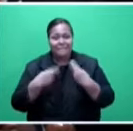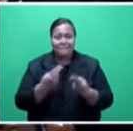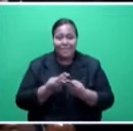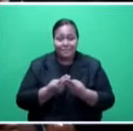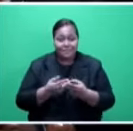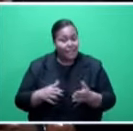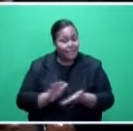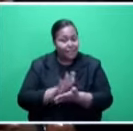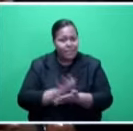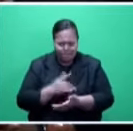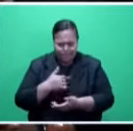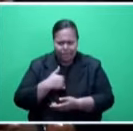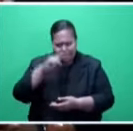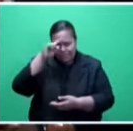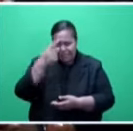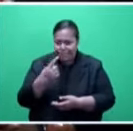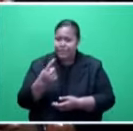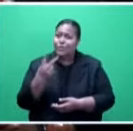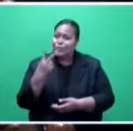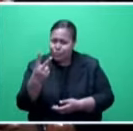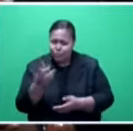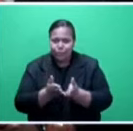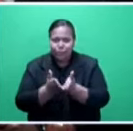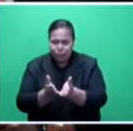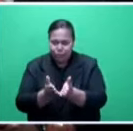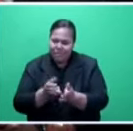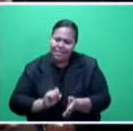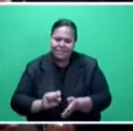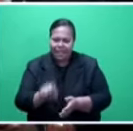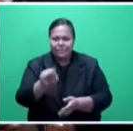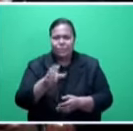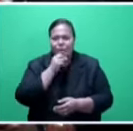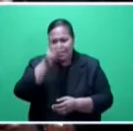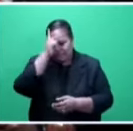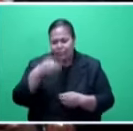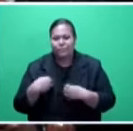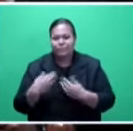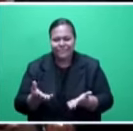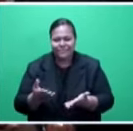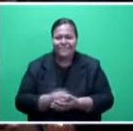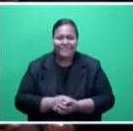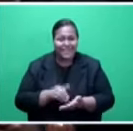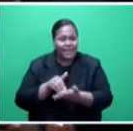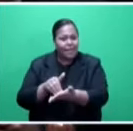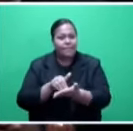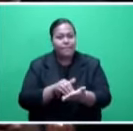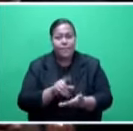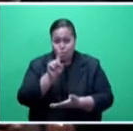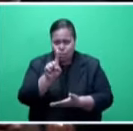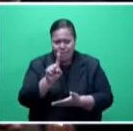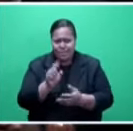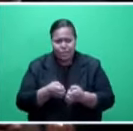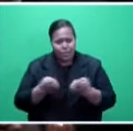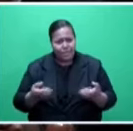understand the barge was one of two sent by government to Kandabu to deliver relief items. One of the items that was being handed out and